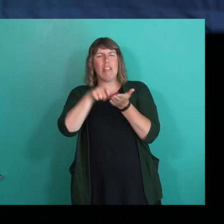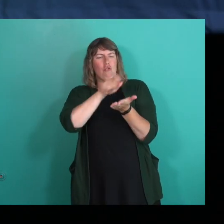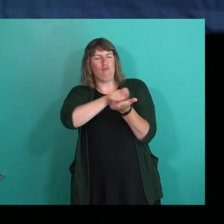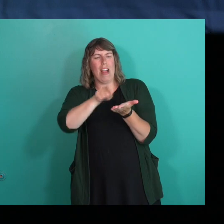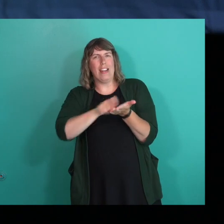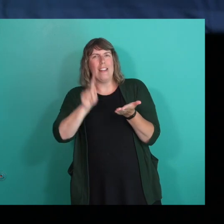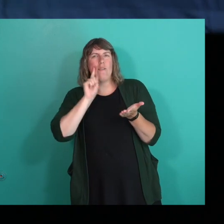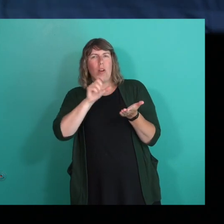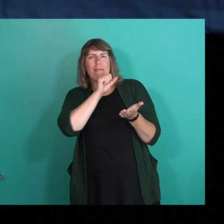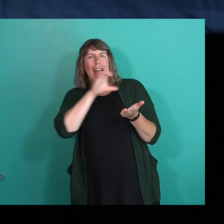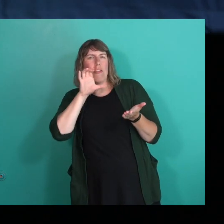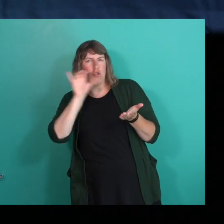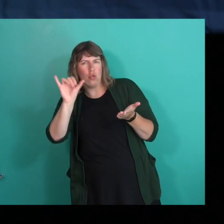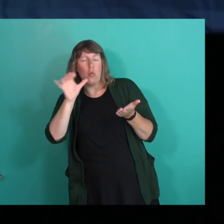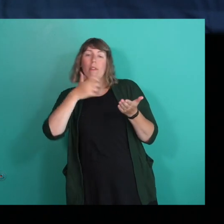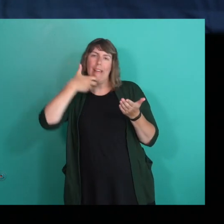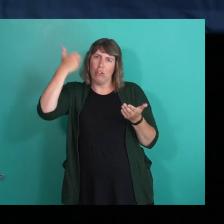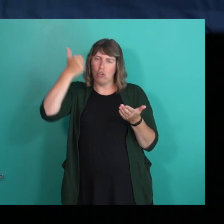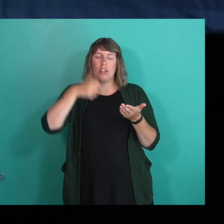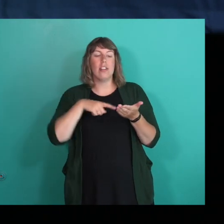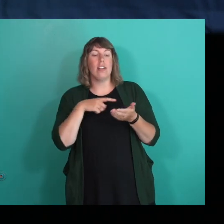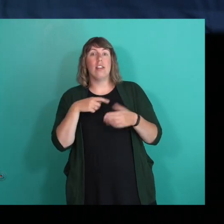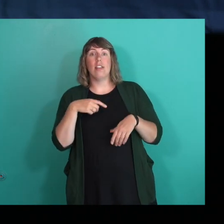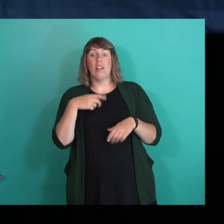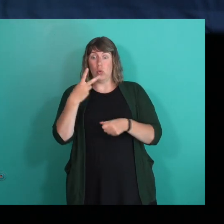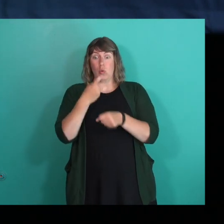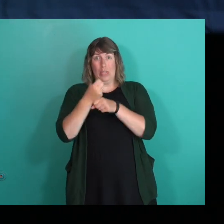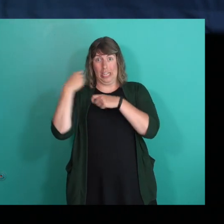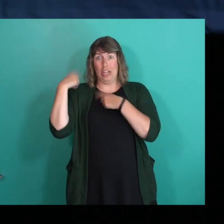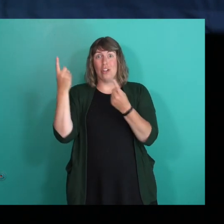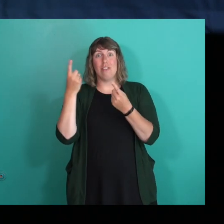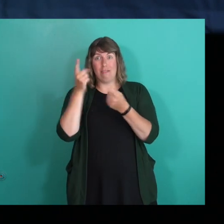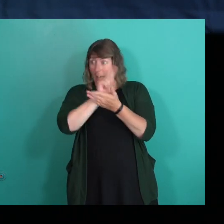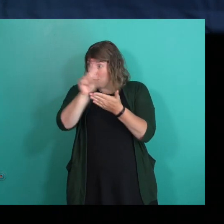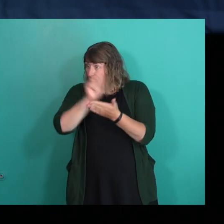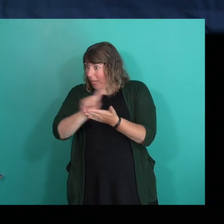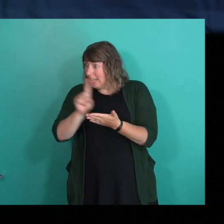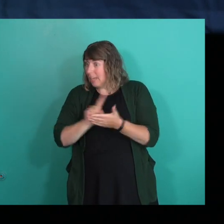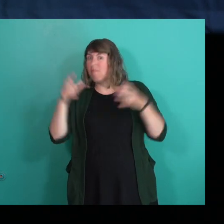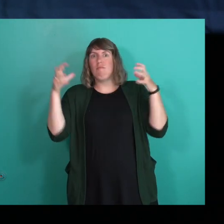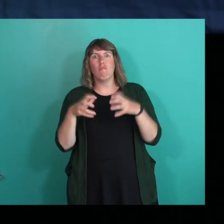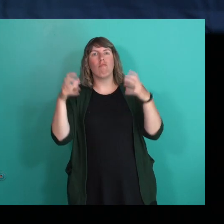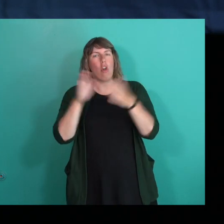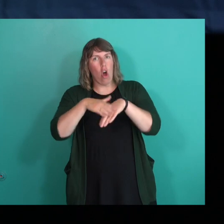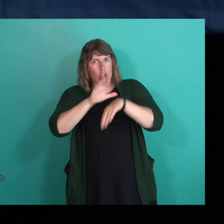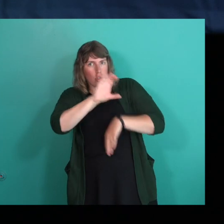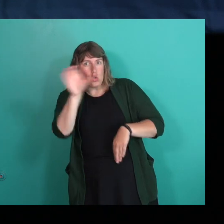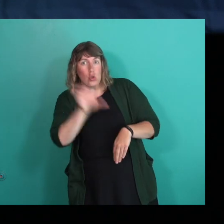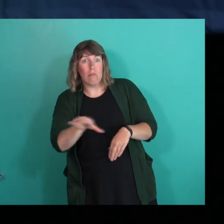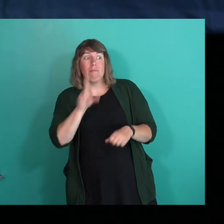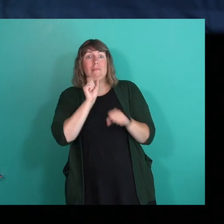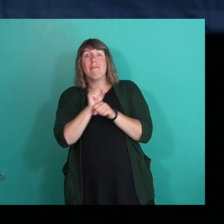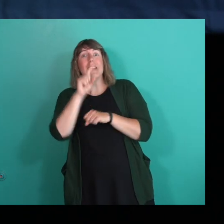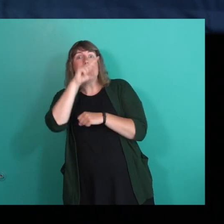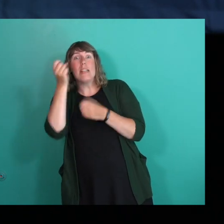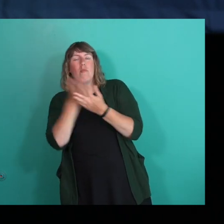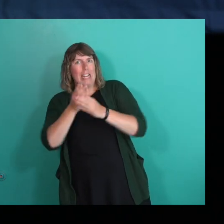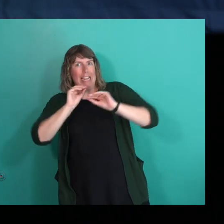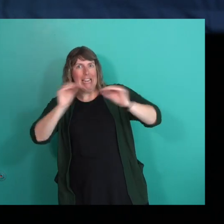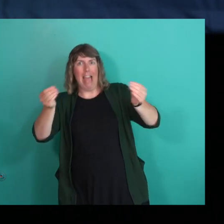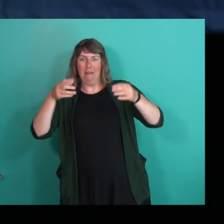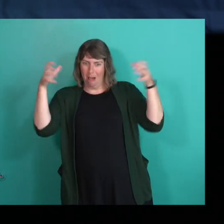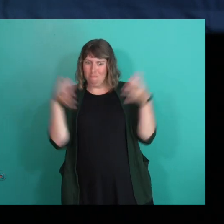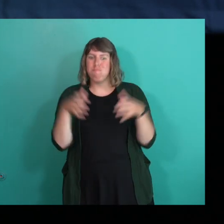For two years, every week we have met on Zoom for two solid years. We didn't even have a summer break this year.